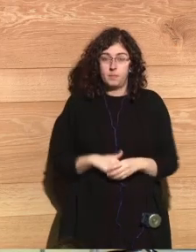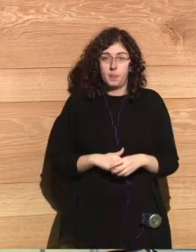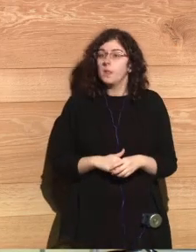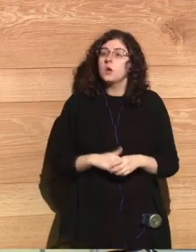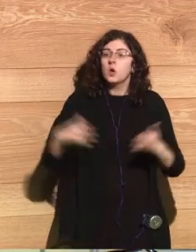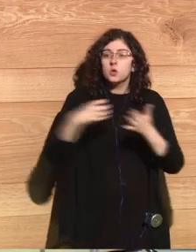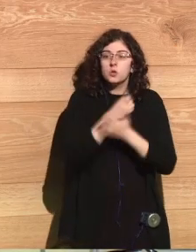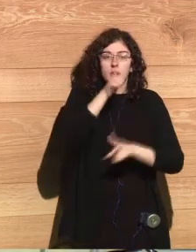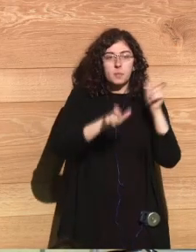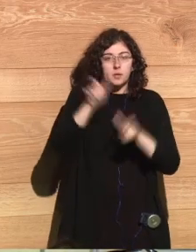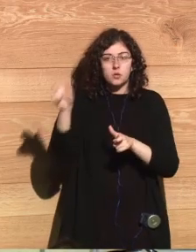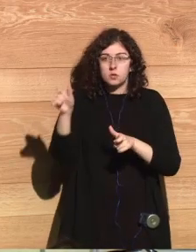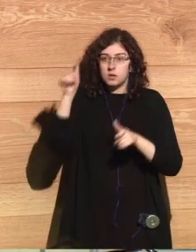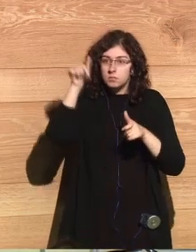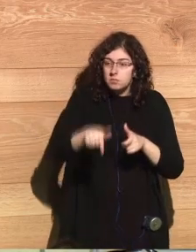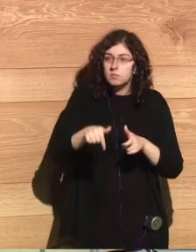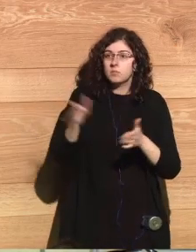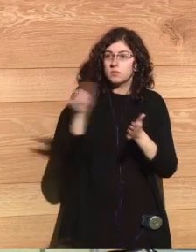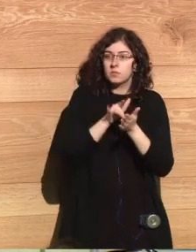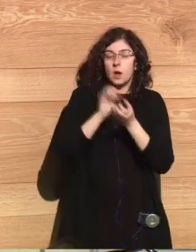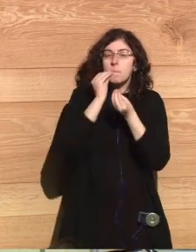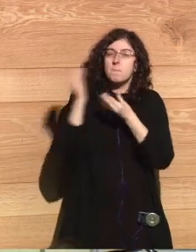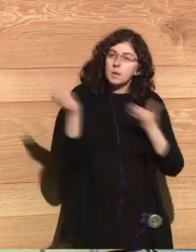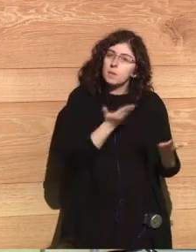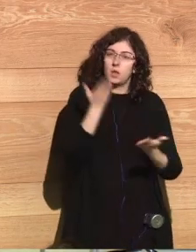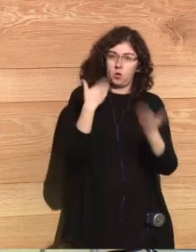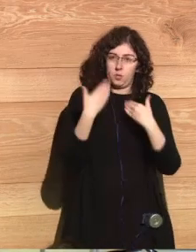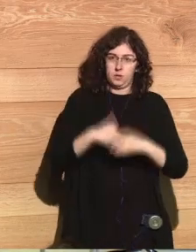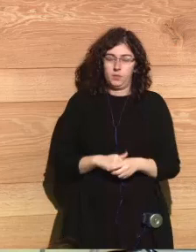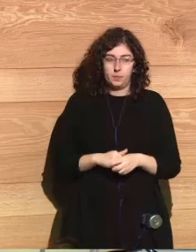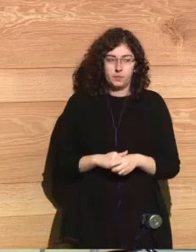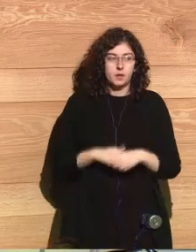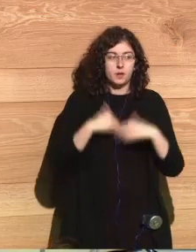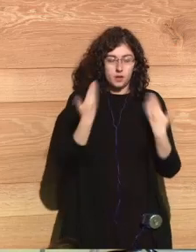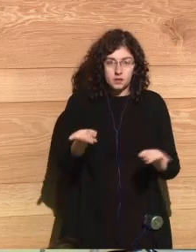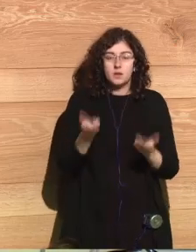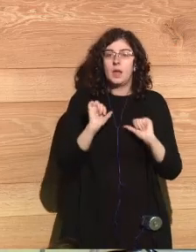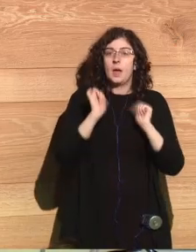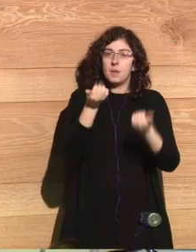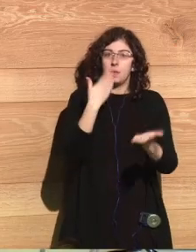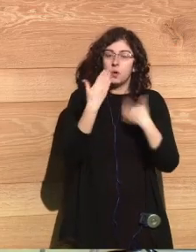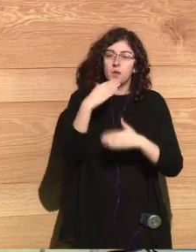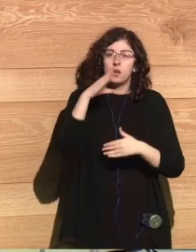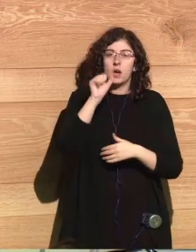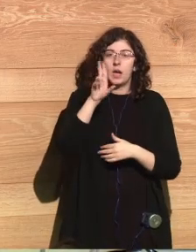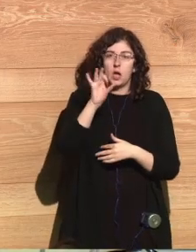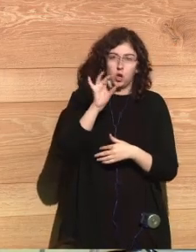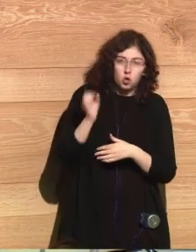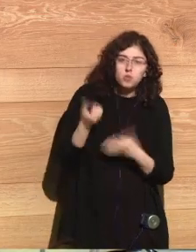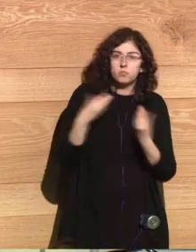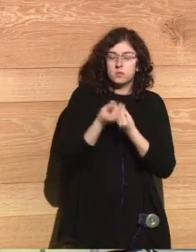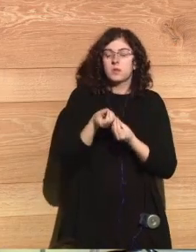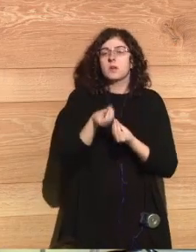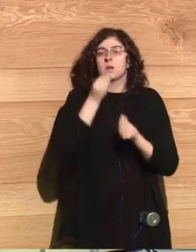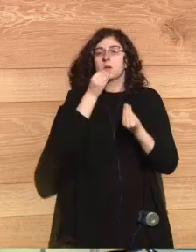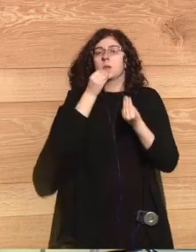so all of those all those of you here today are very welcome to this conversation so let's start the conversation with